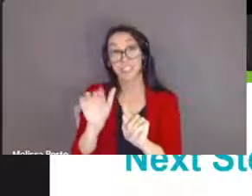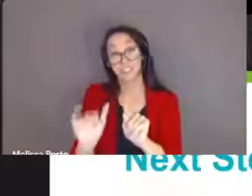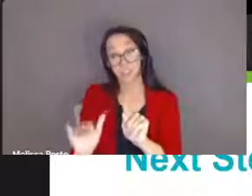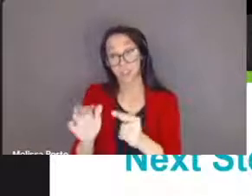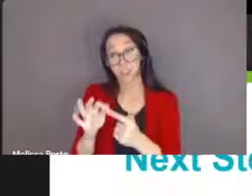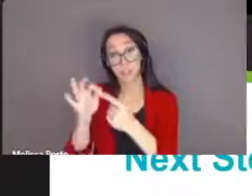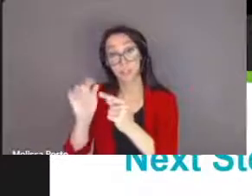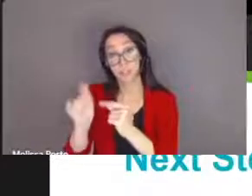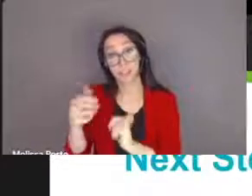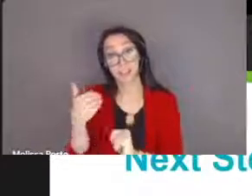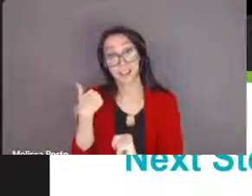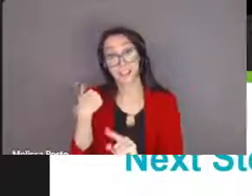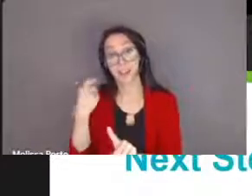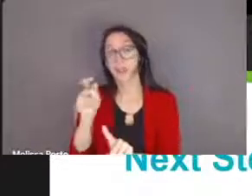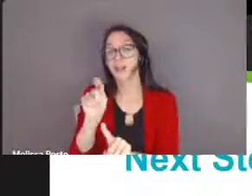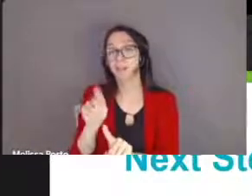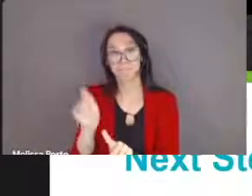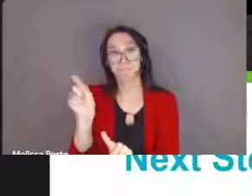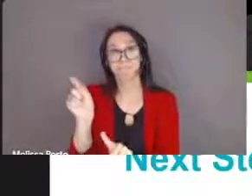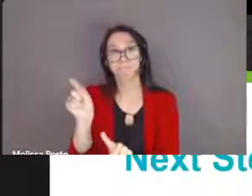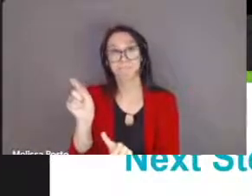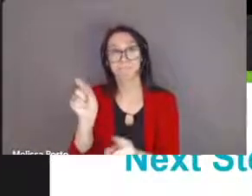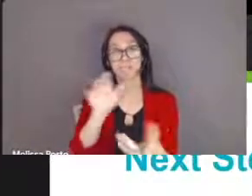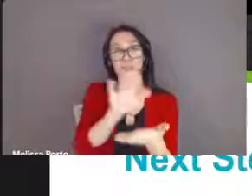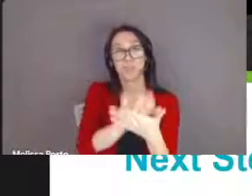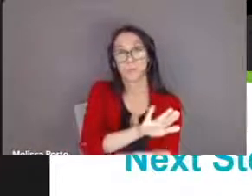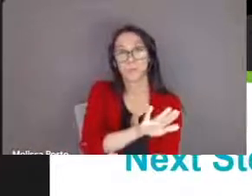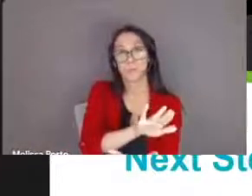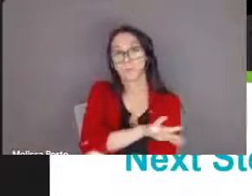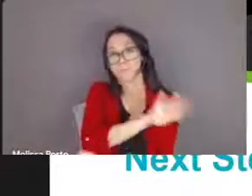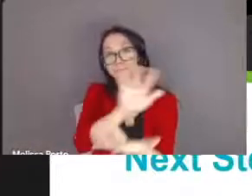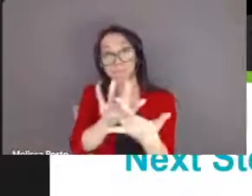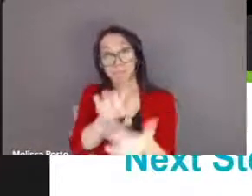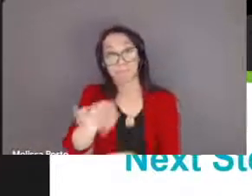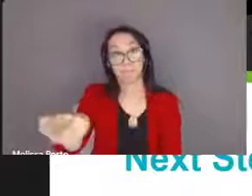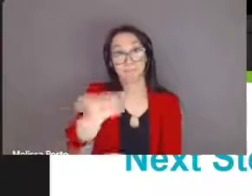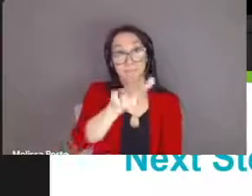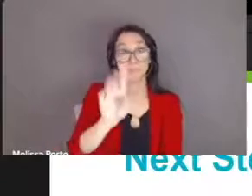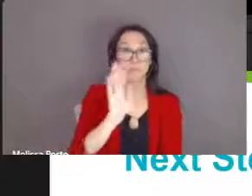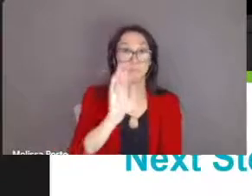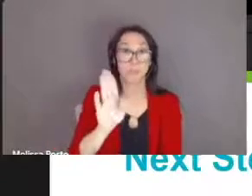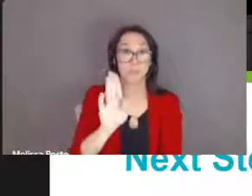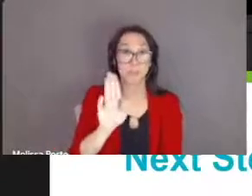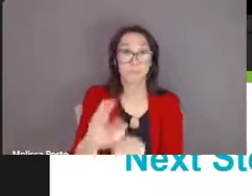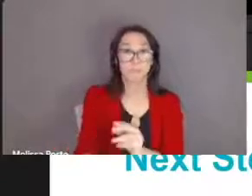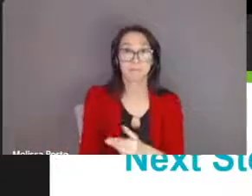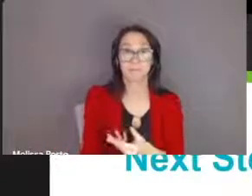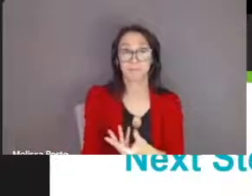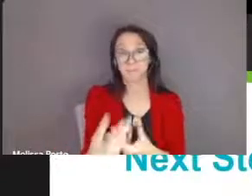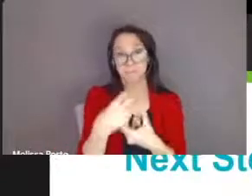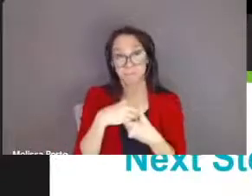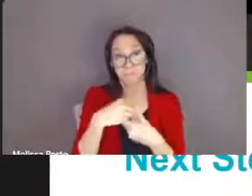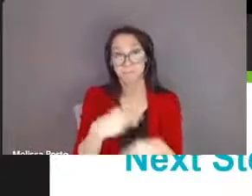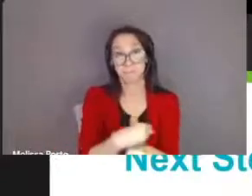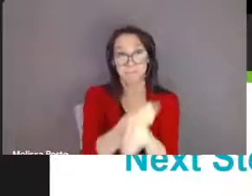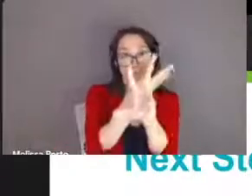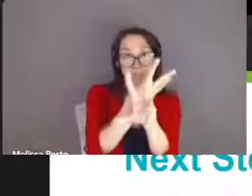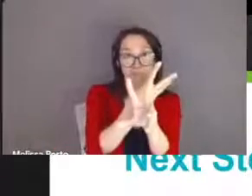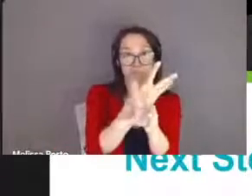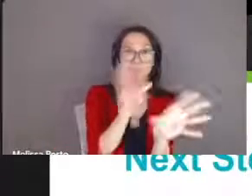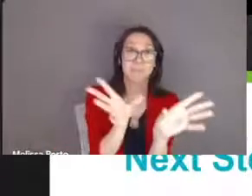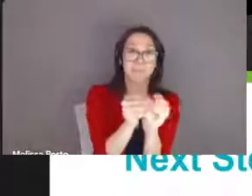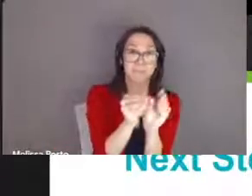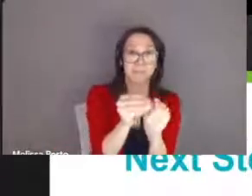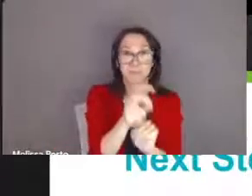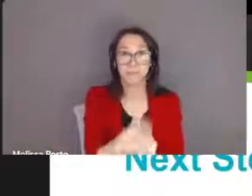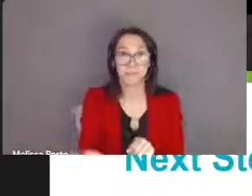will reach out to you about next steps in terms of a transition meeting or case conference if you have registered and you still haven't heard from